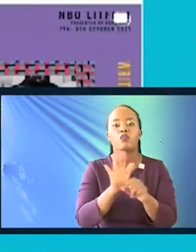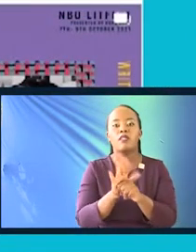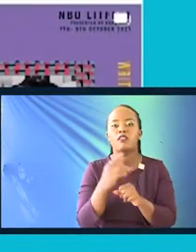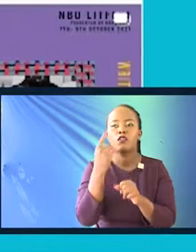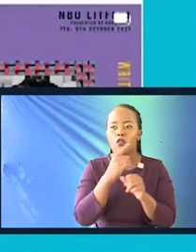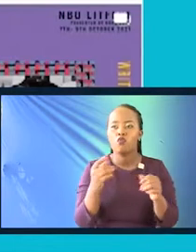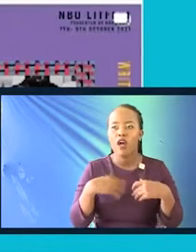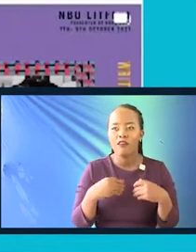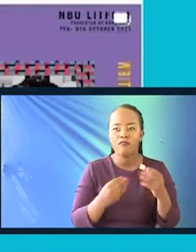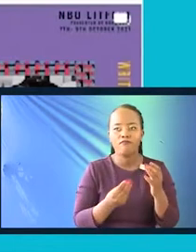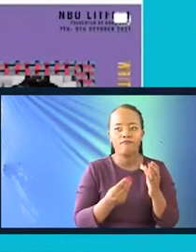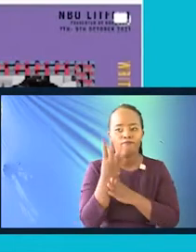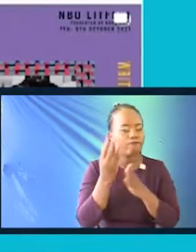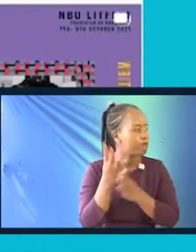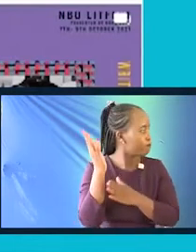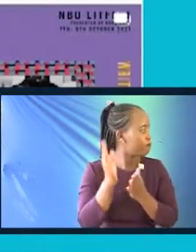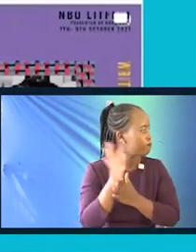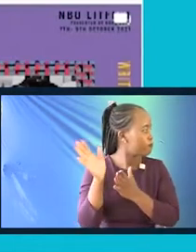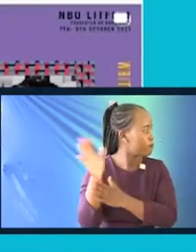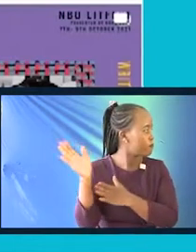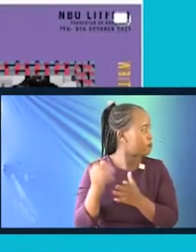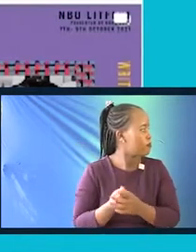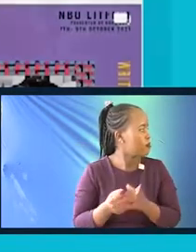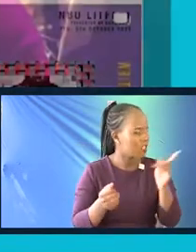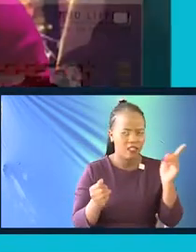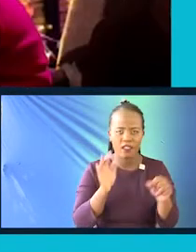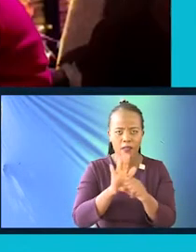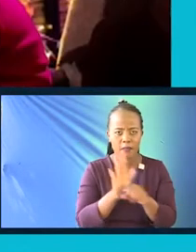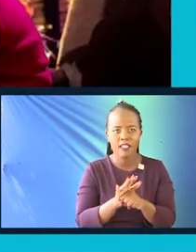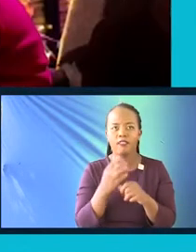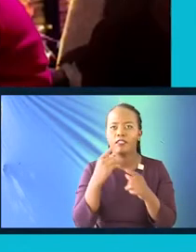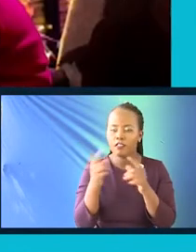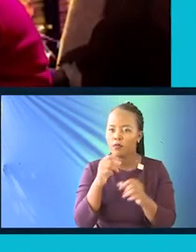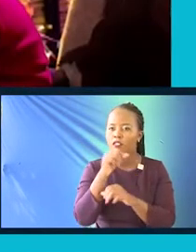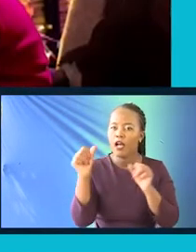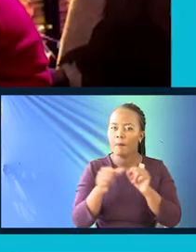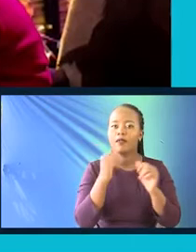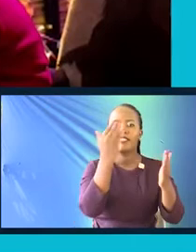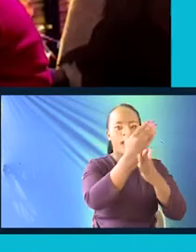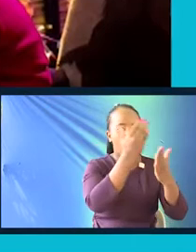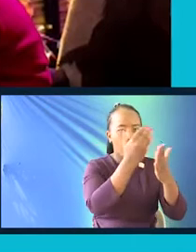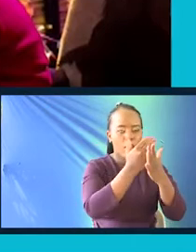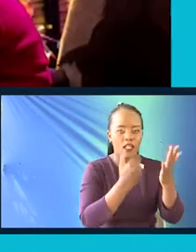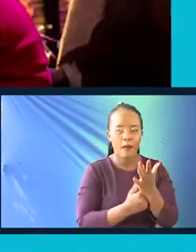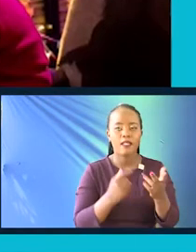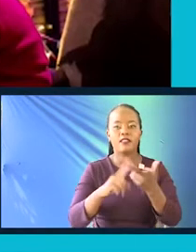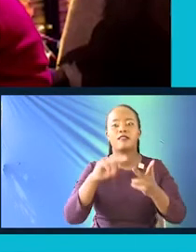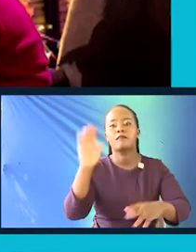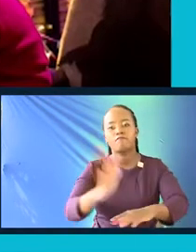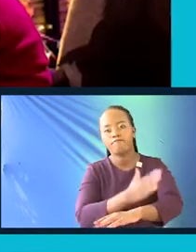being joined by plants here. The NBO Lit Fest I also spoke about in terms of programming. Music Bank,